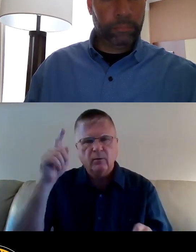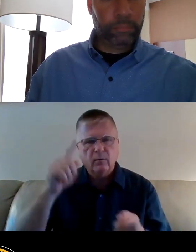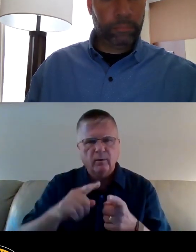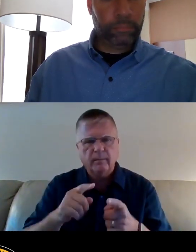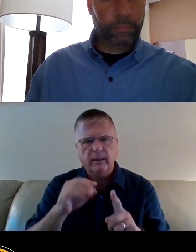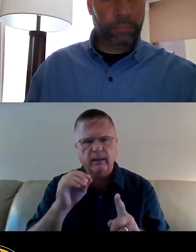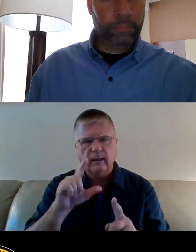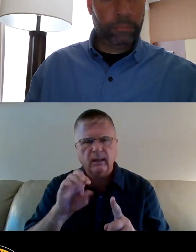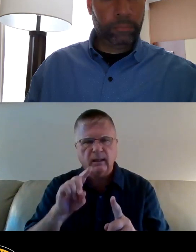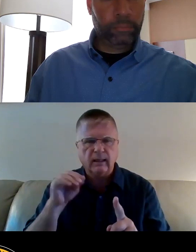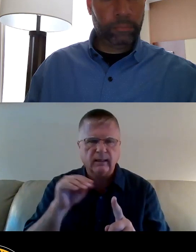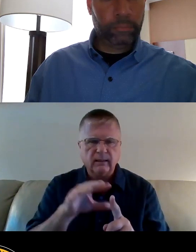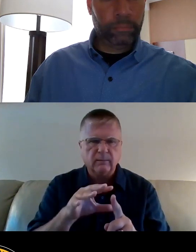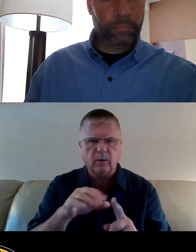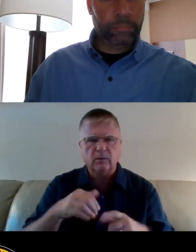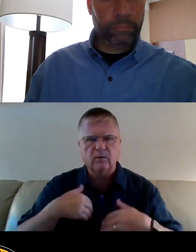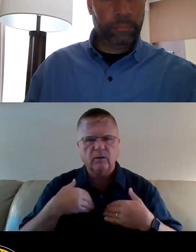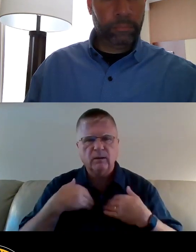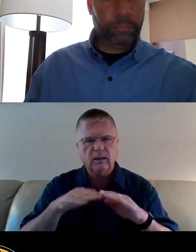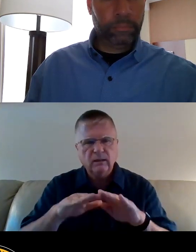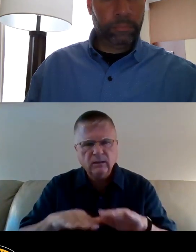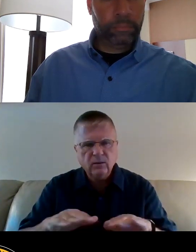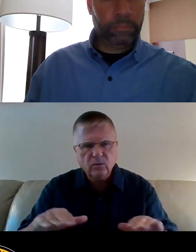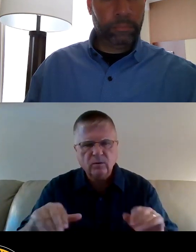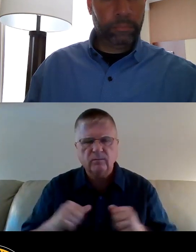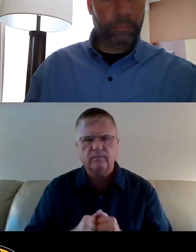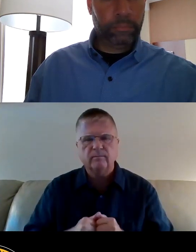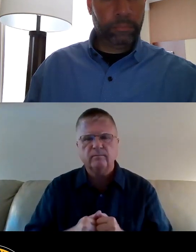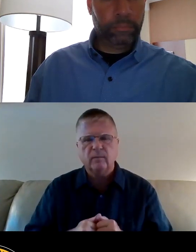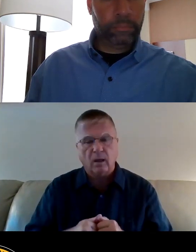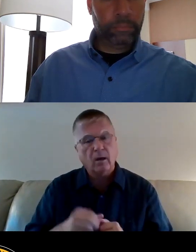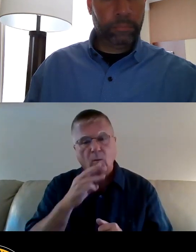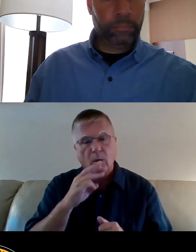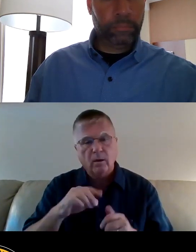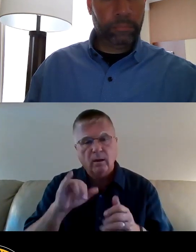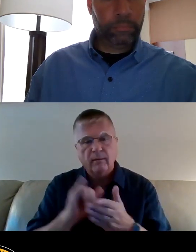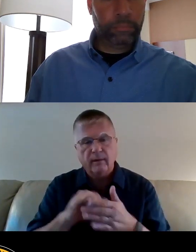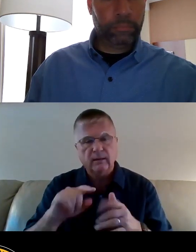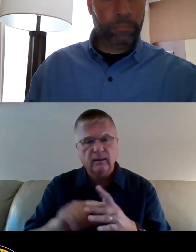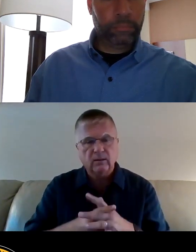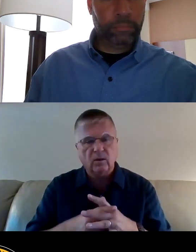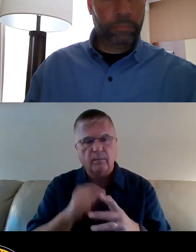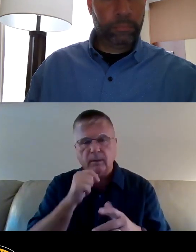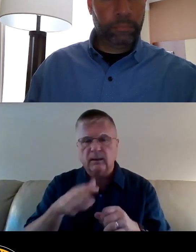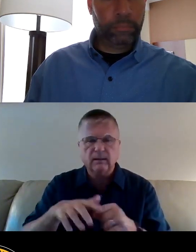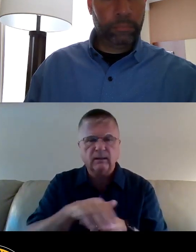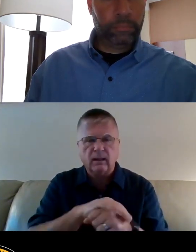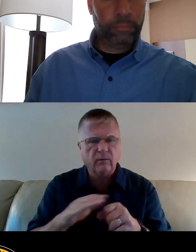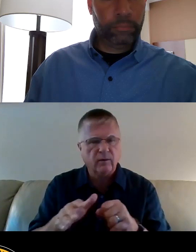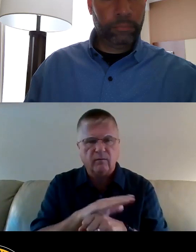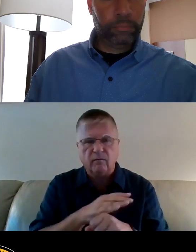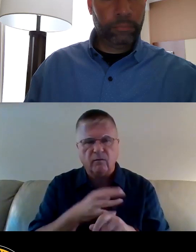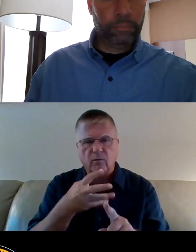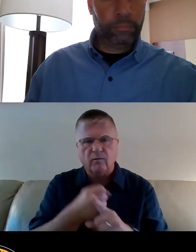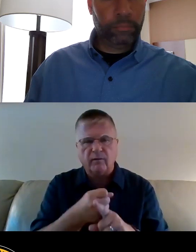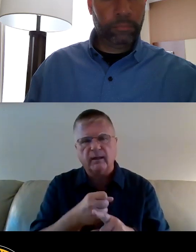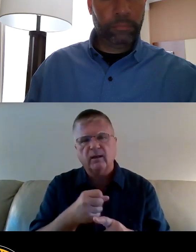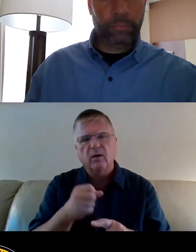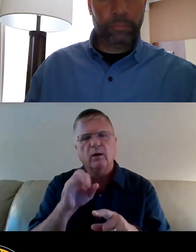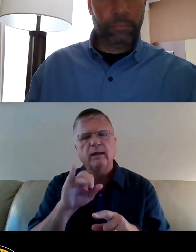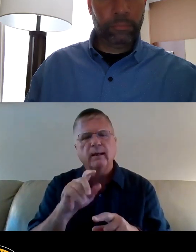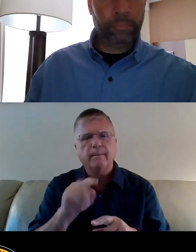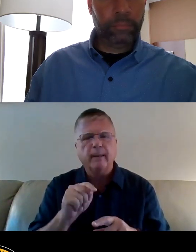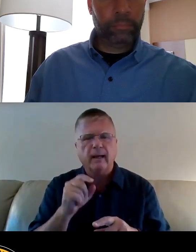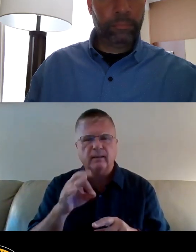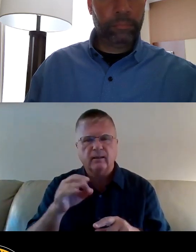in our young children. While the water is a start, it does not cover the full extent of the impact lead has on the smallest citizens in our